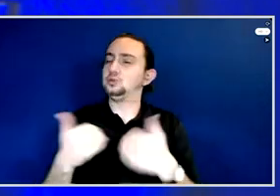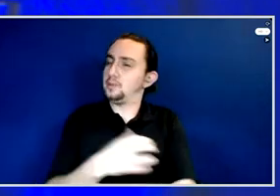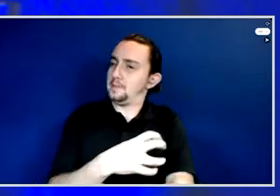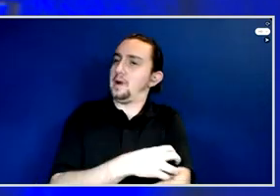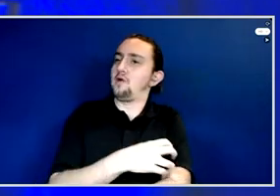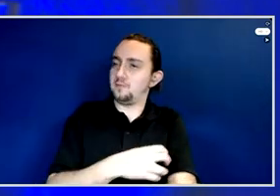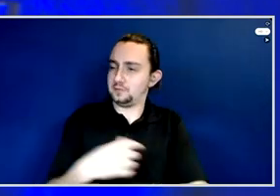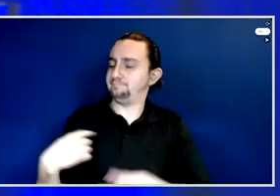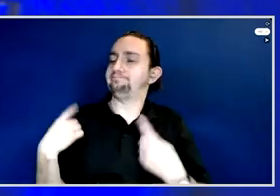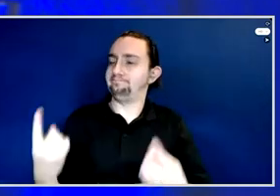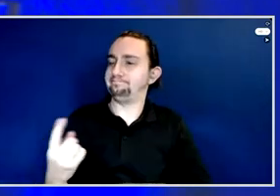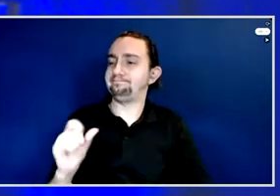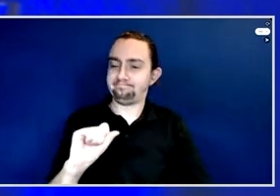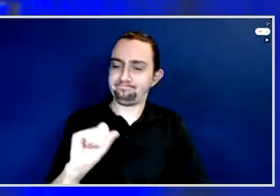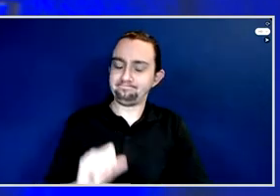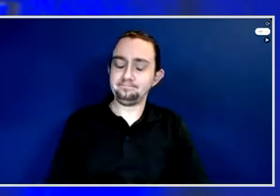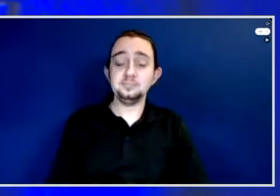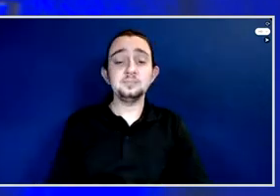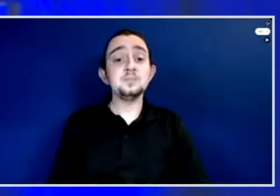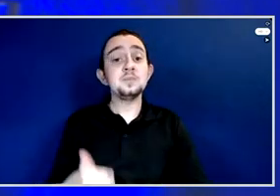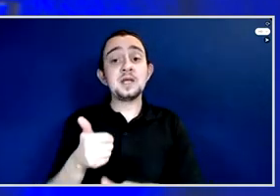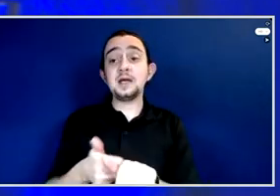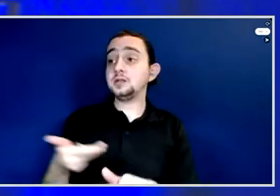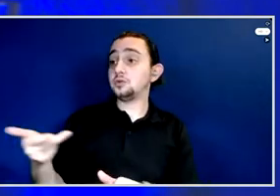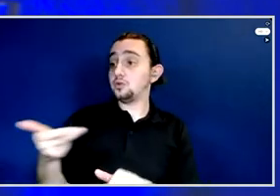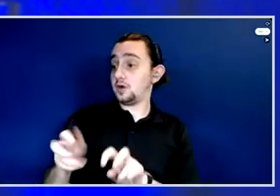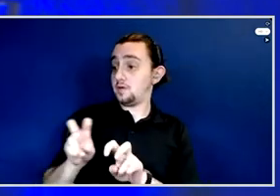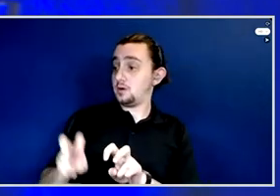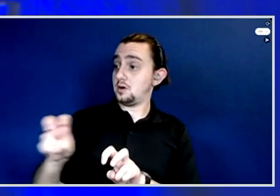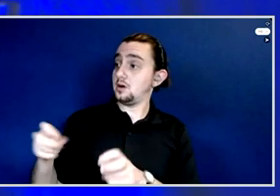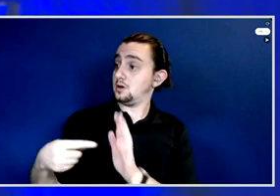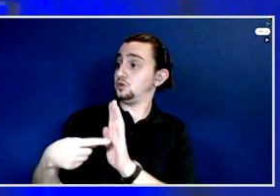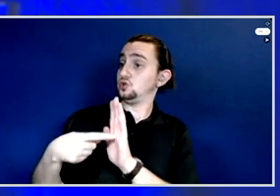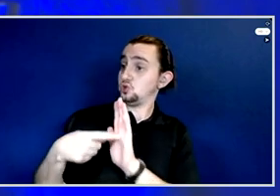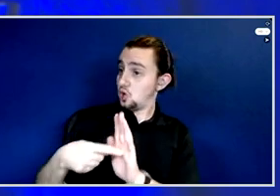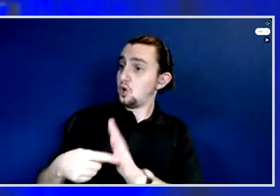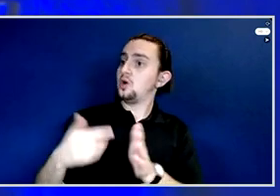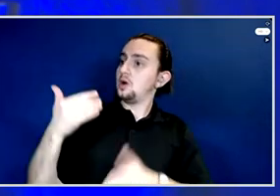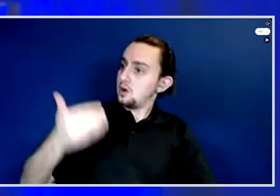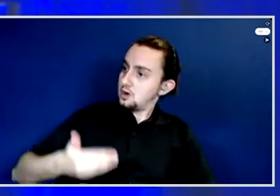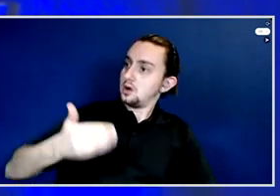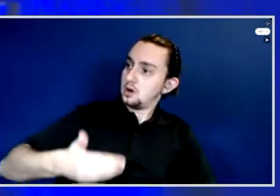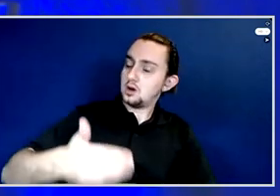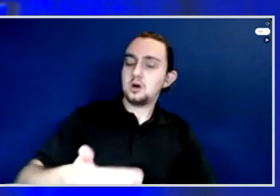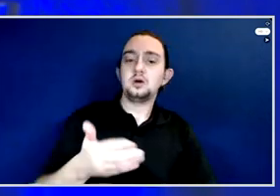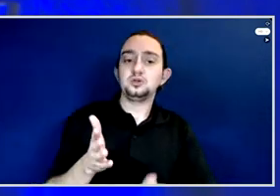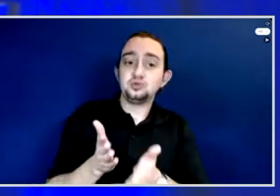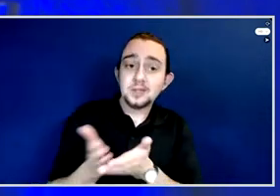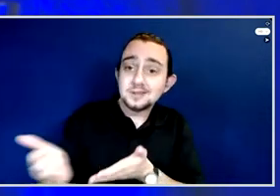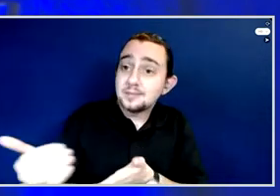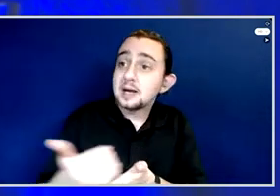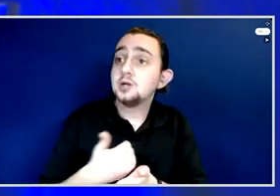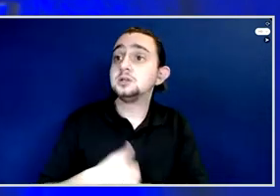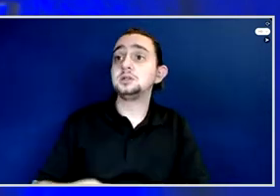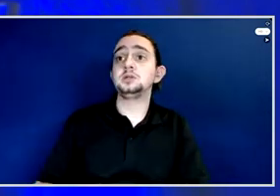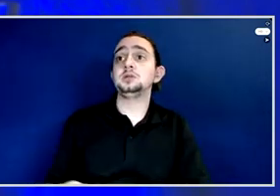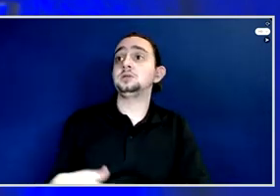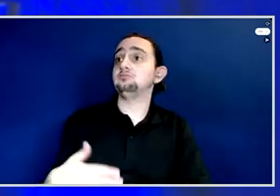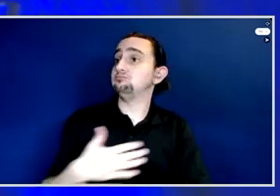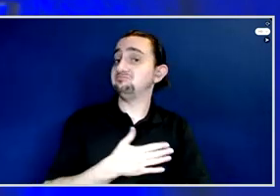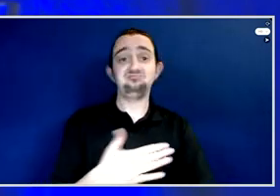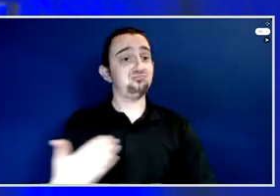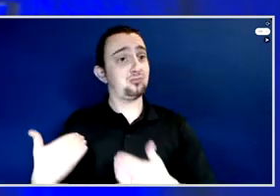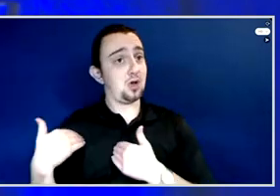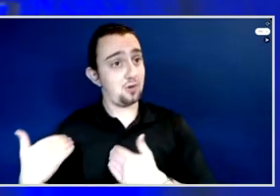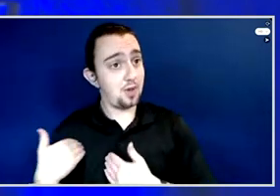I think each has demonstrated in different ways that pockets of transparency and accountability can actually be nurtured,